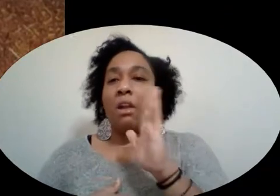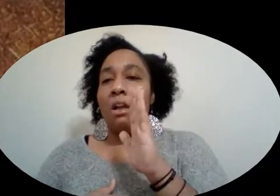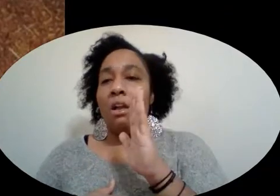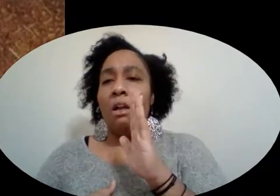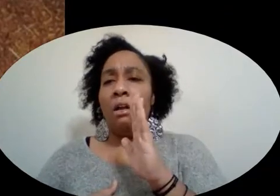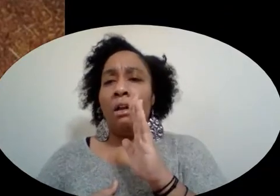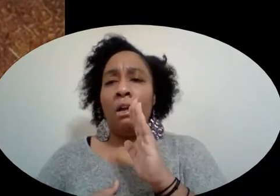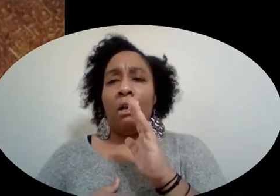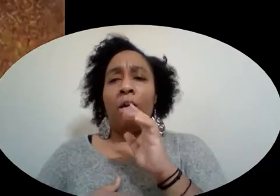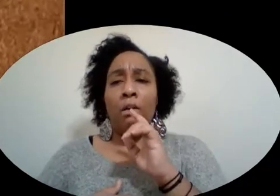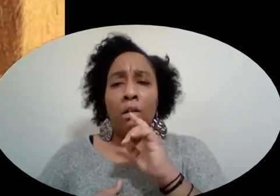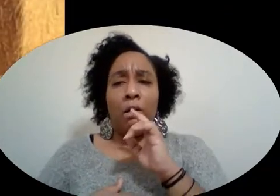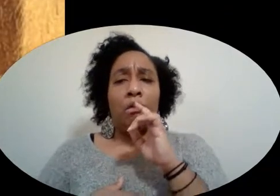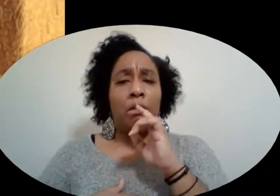itch